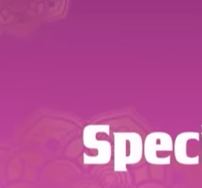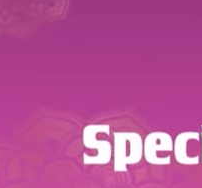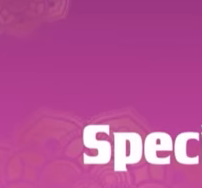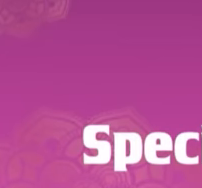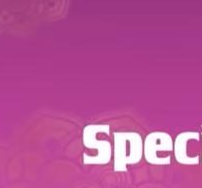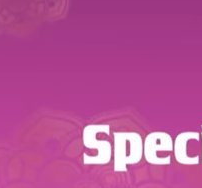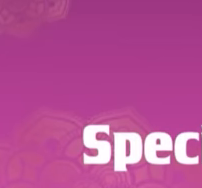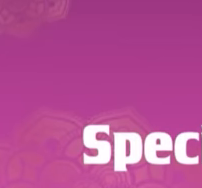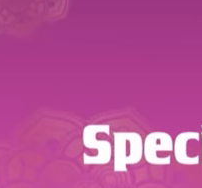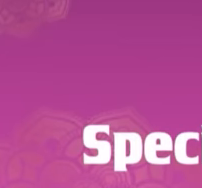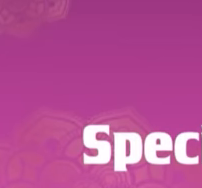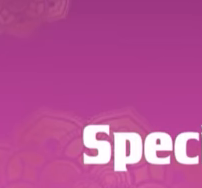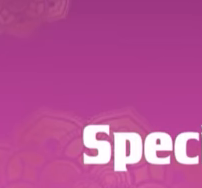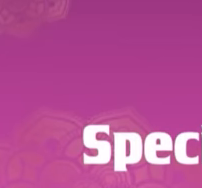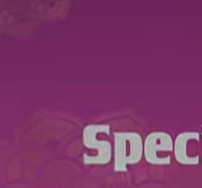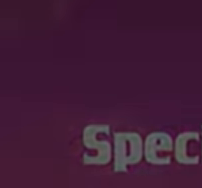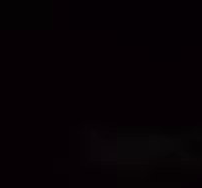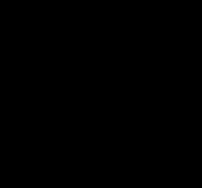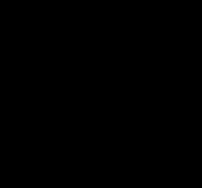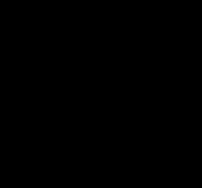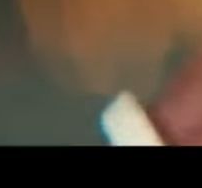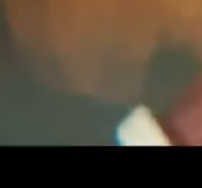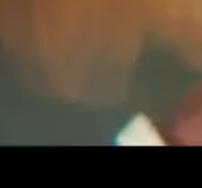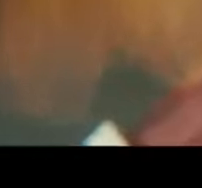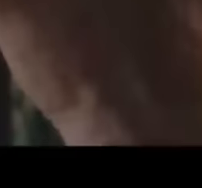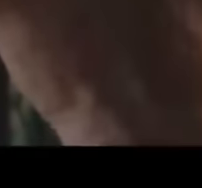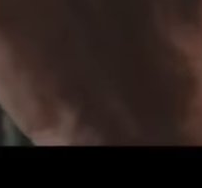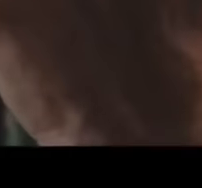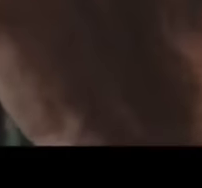Village, Princess Town, and Southern Main Road, Point 14.